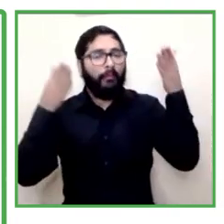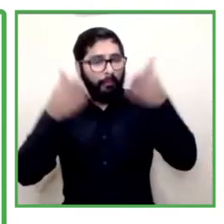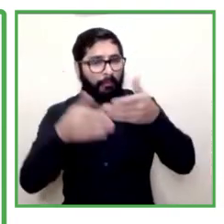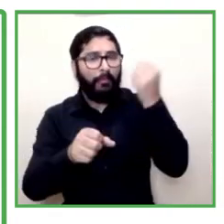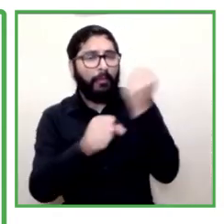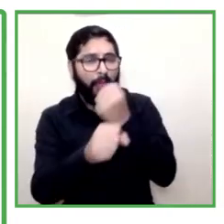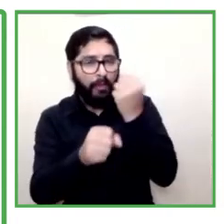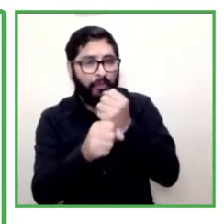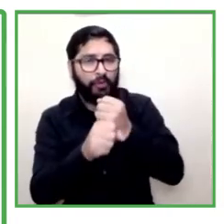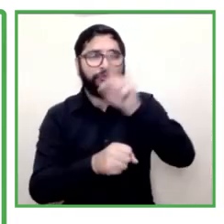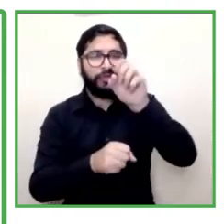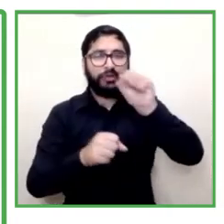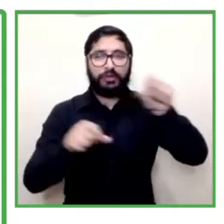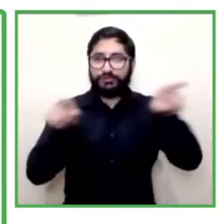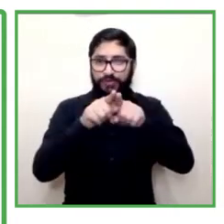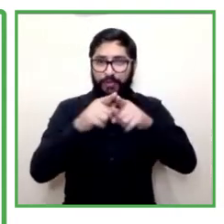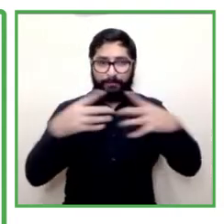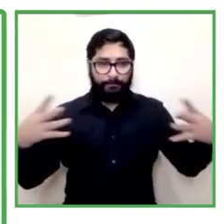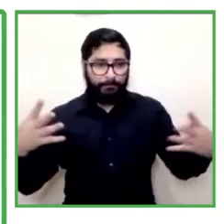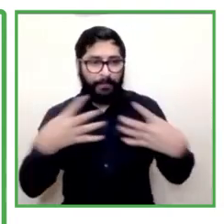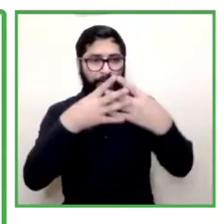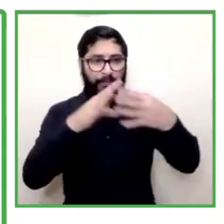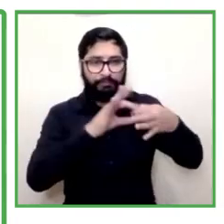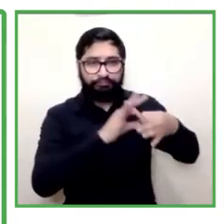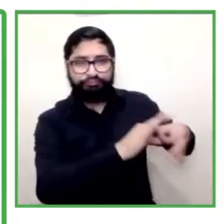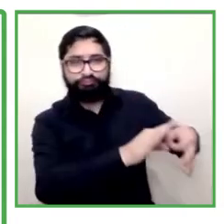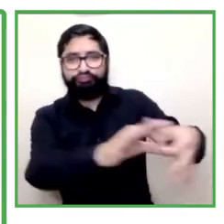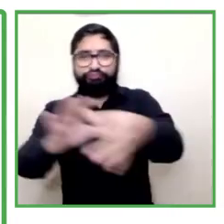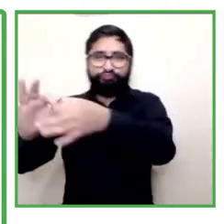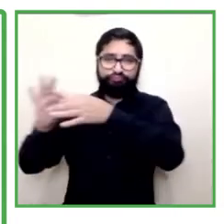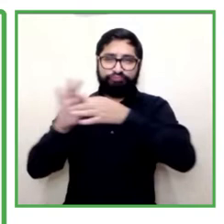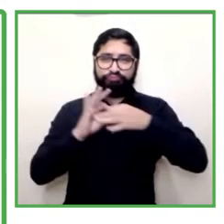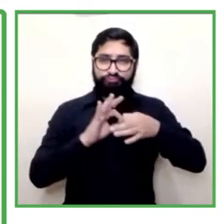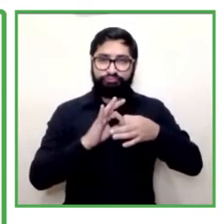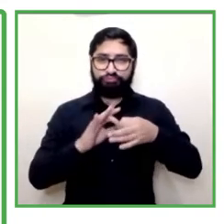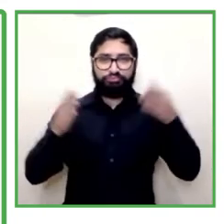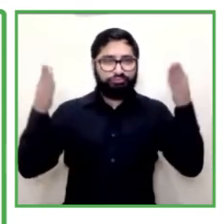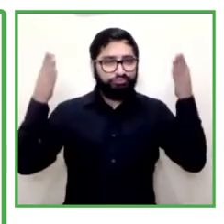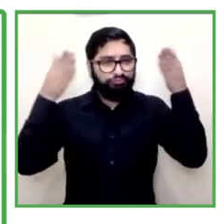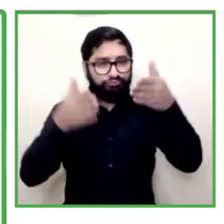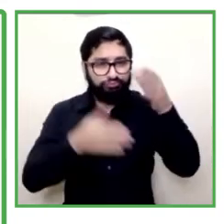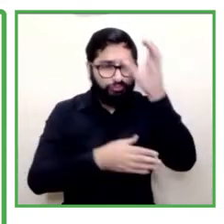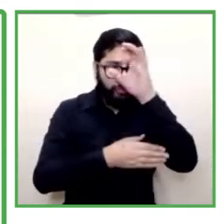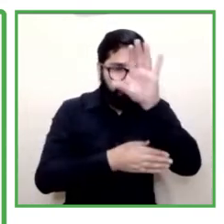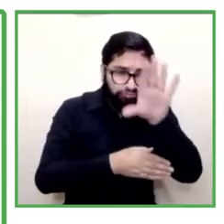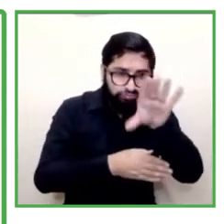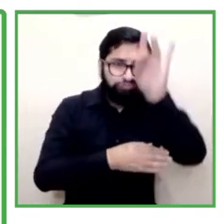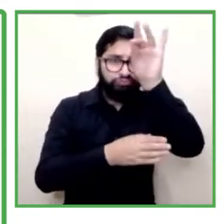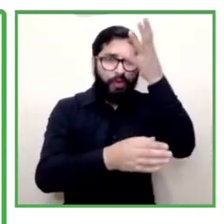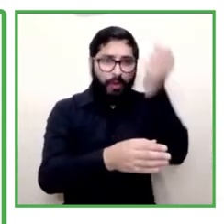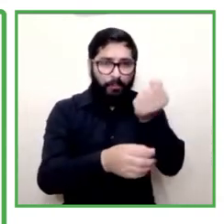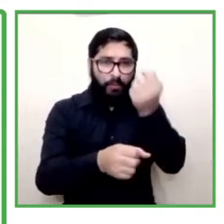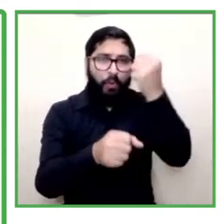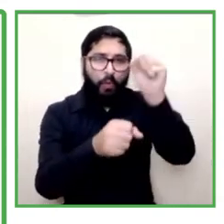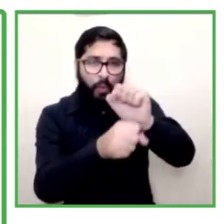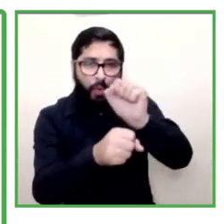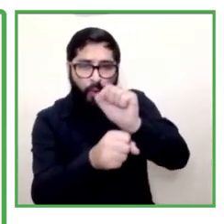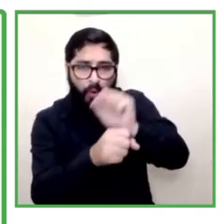we are a member of a network of public service and employment